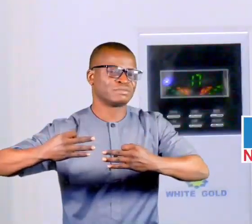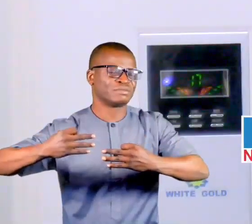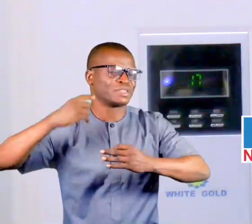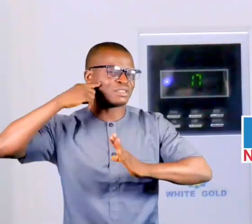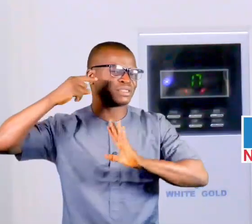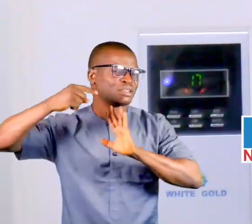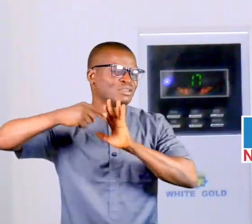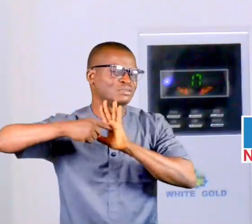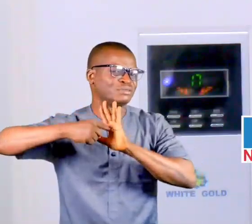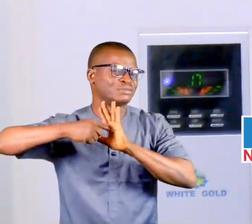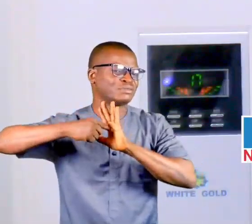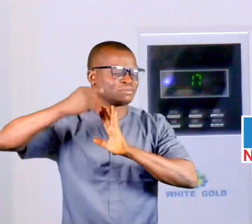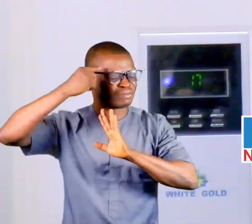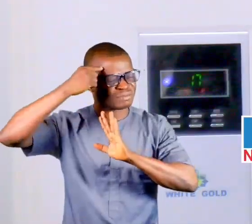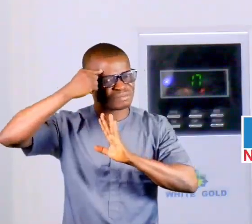taking into consideration